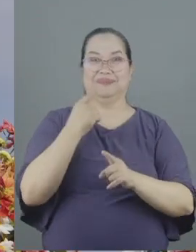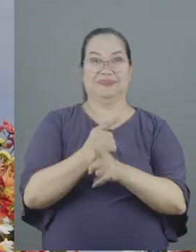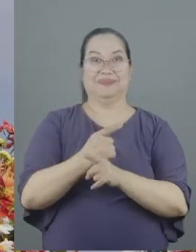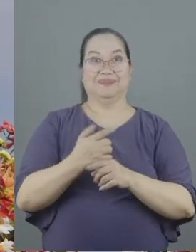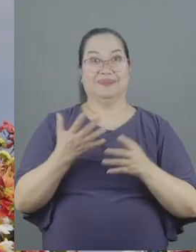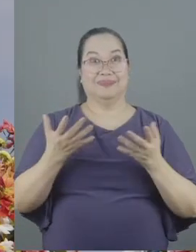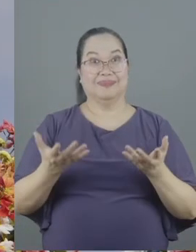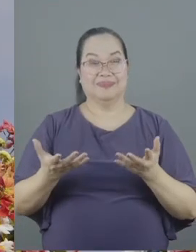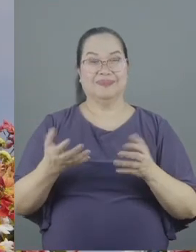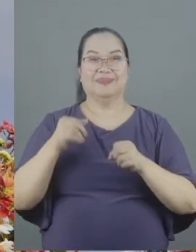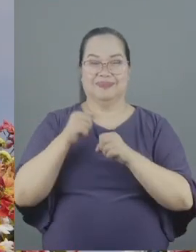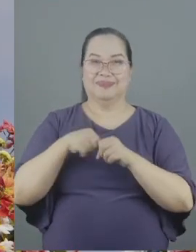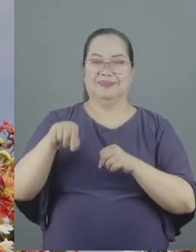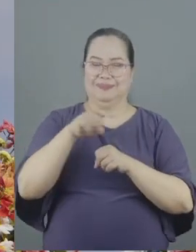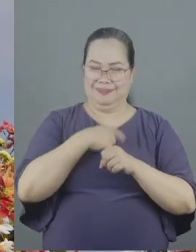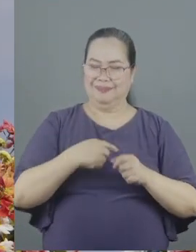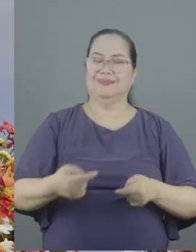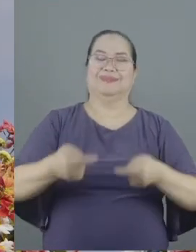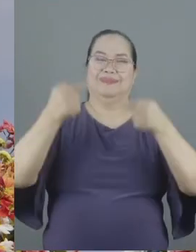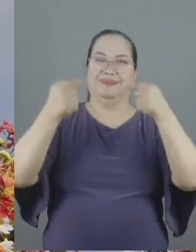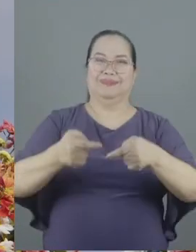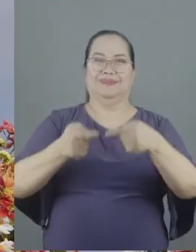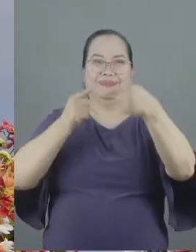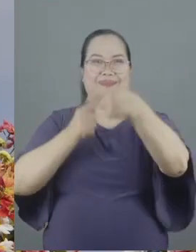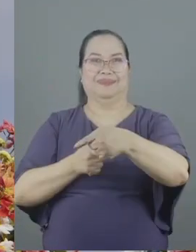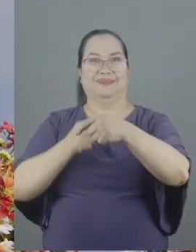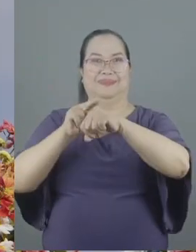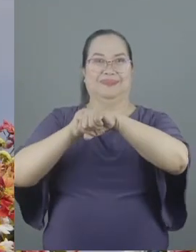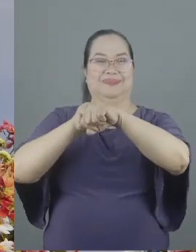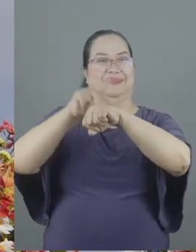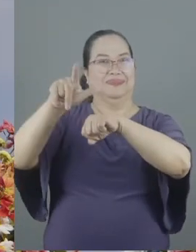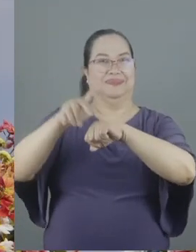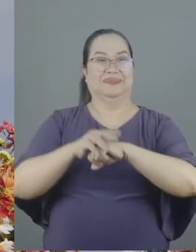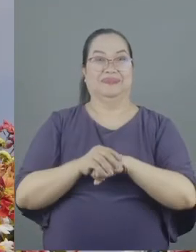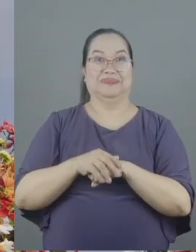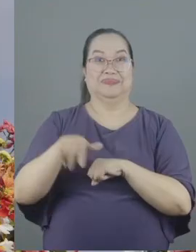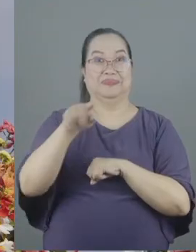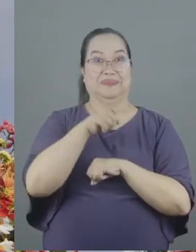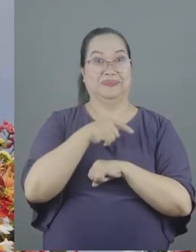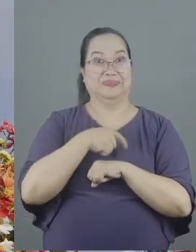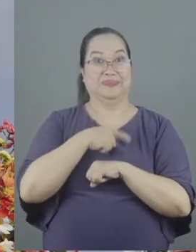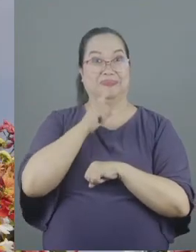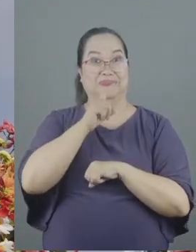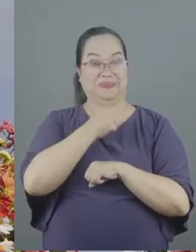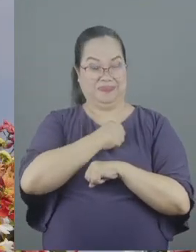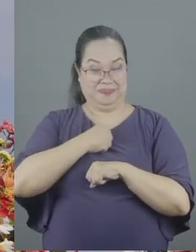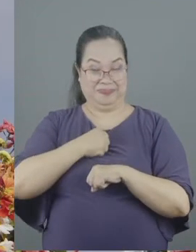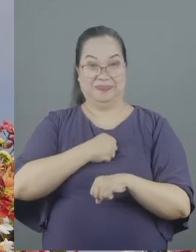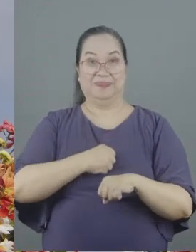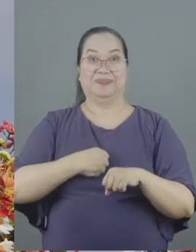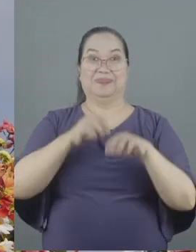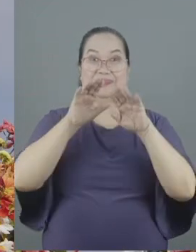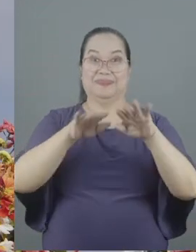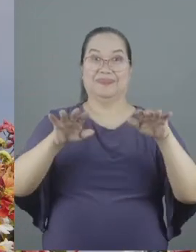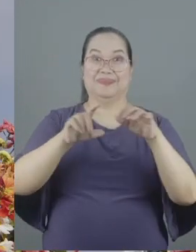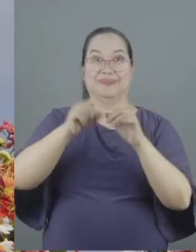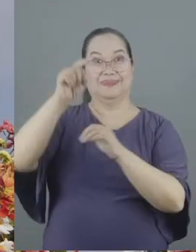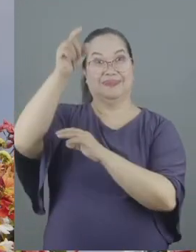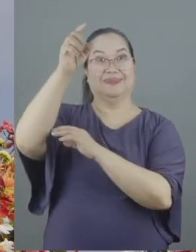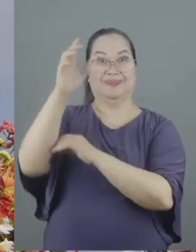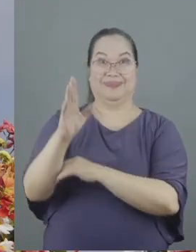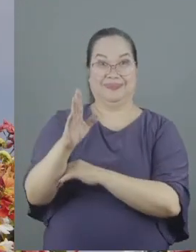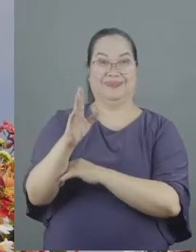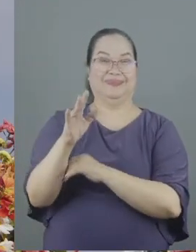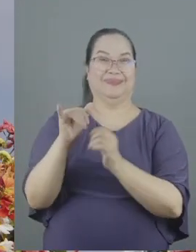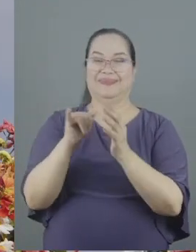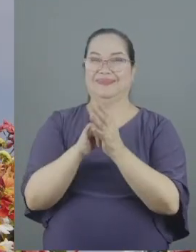and so we contend it's natural but we are supernatural children of God that